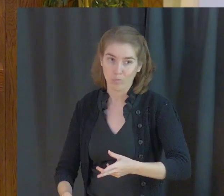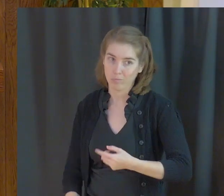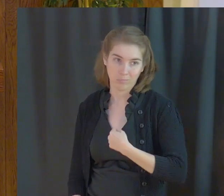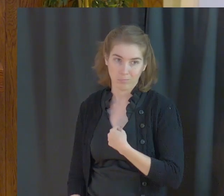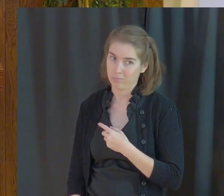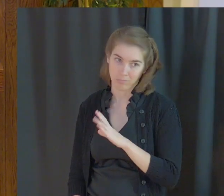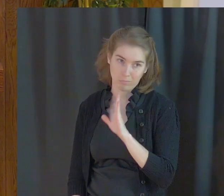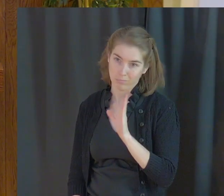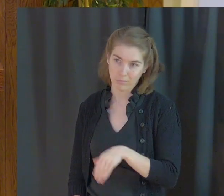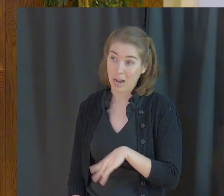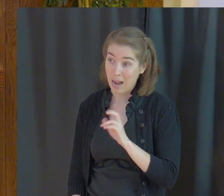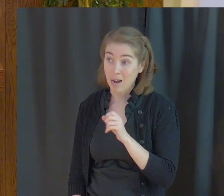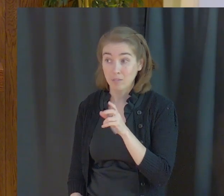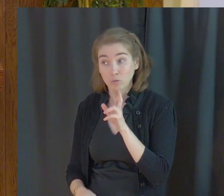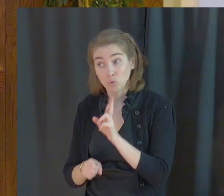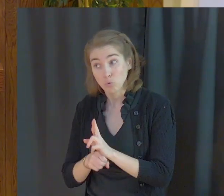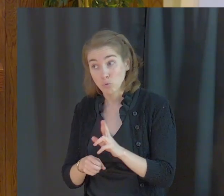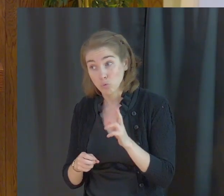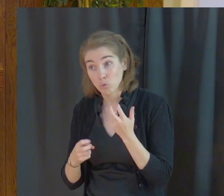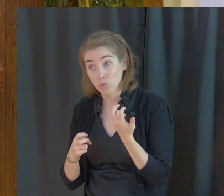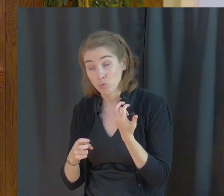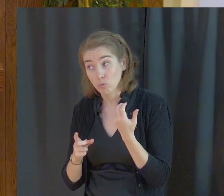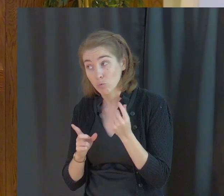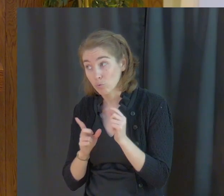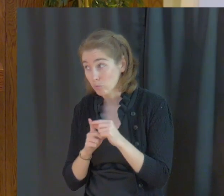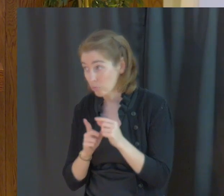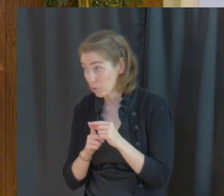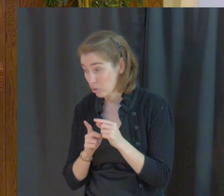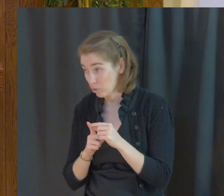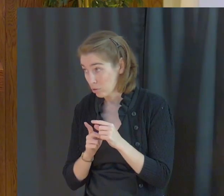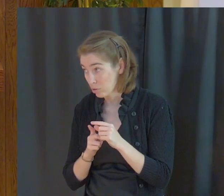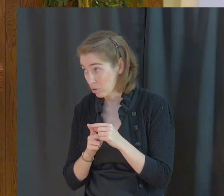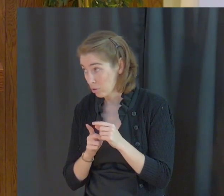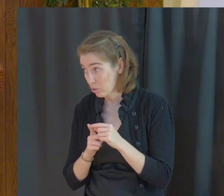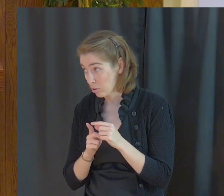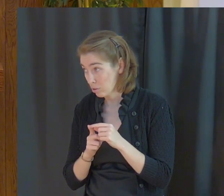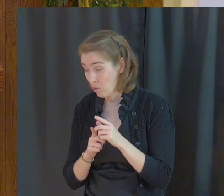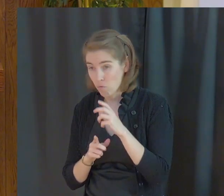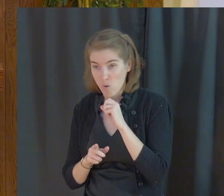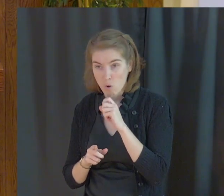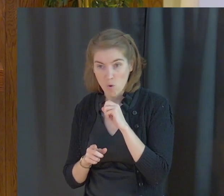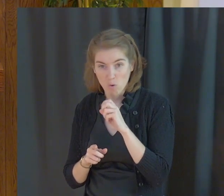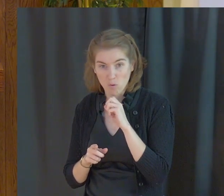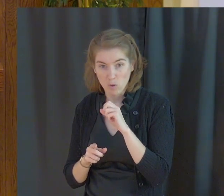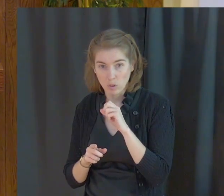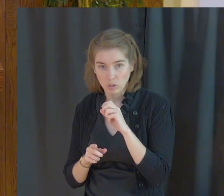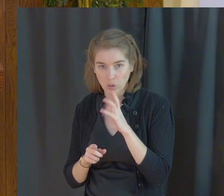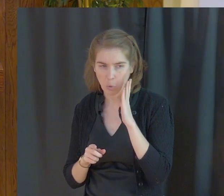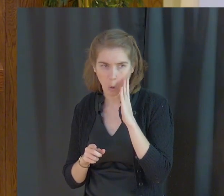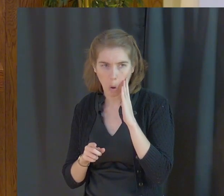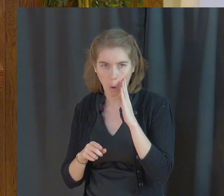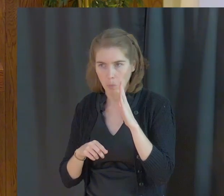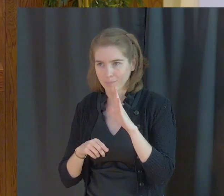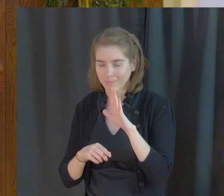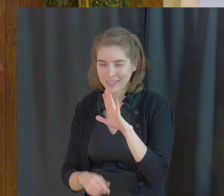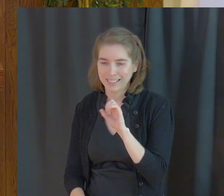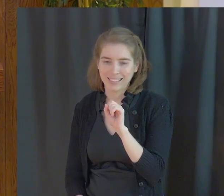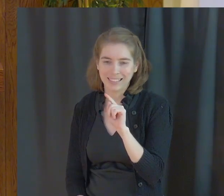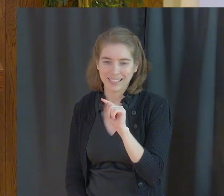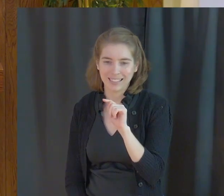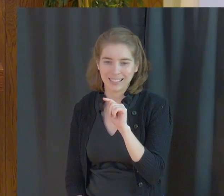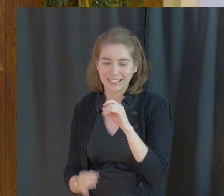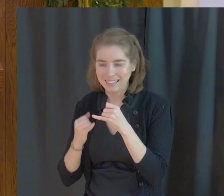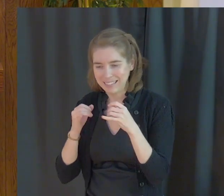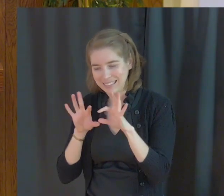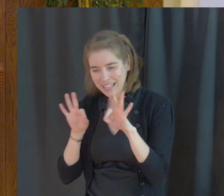Although I have used the words of the old child's deal, sticks and stones may break my bones, but words